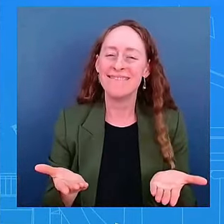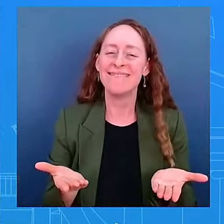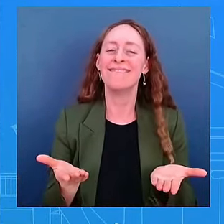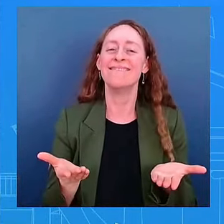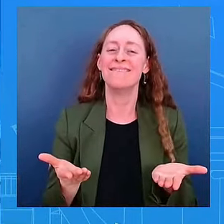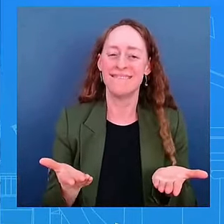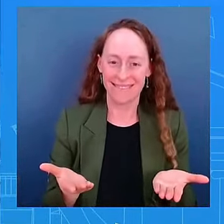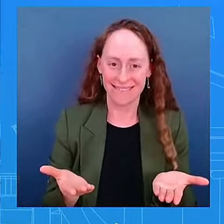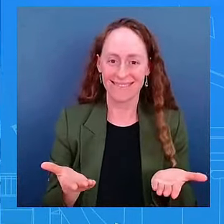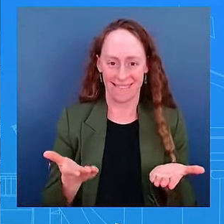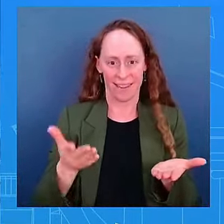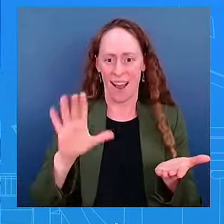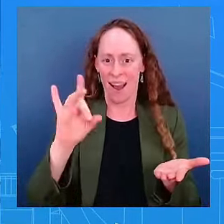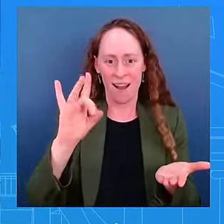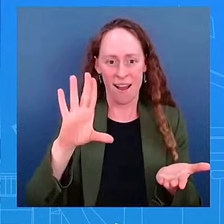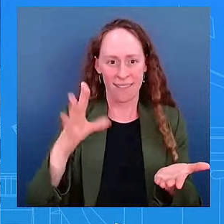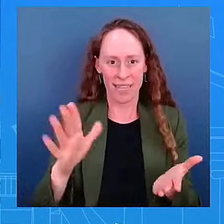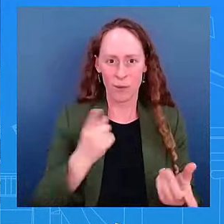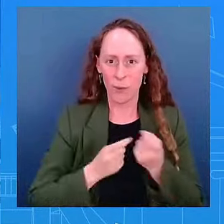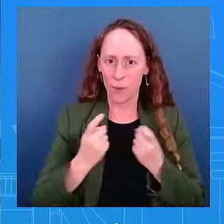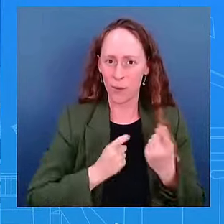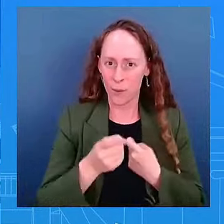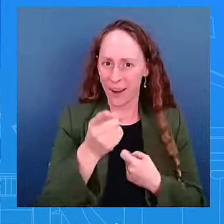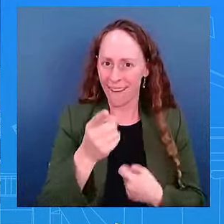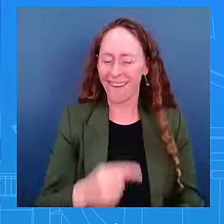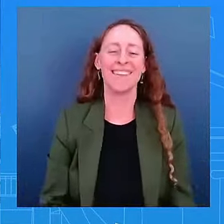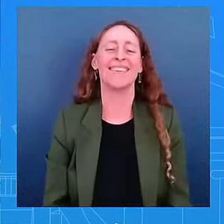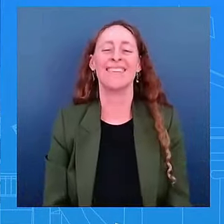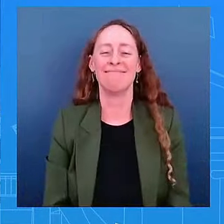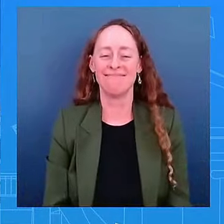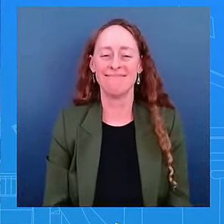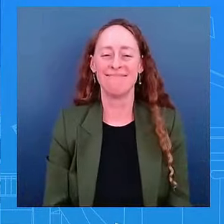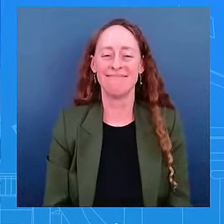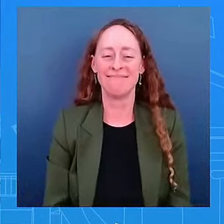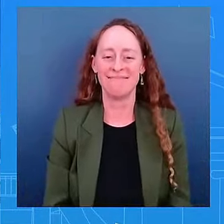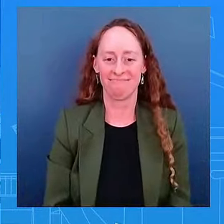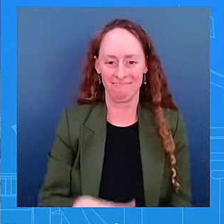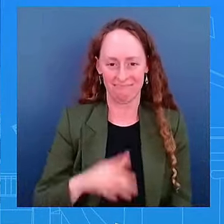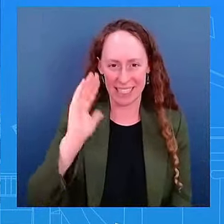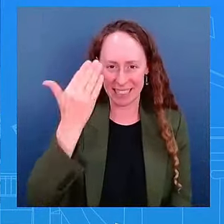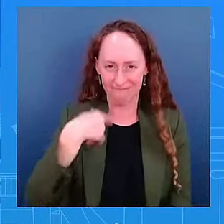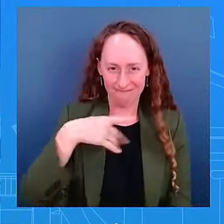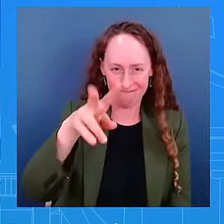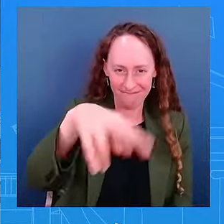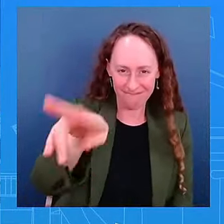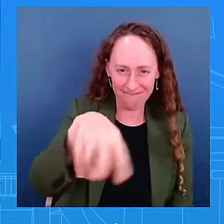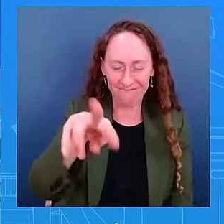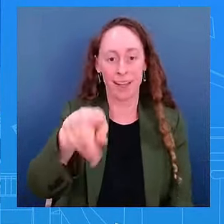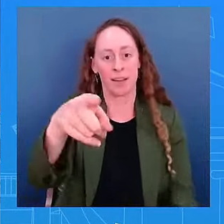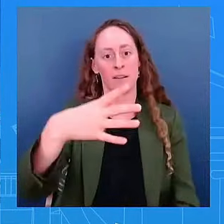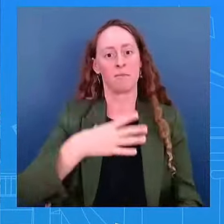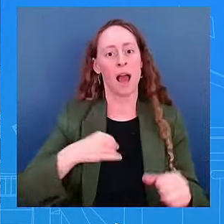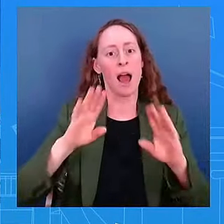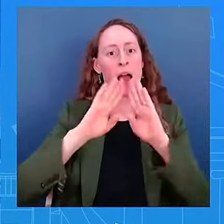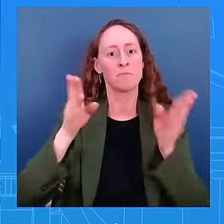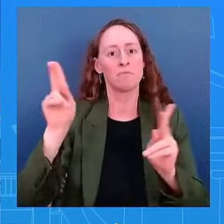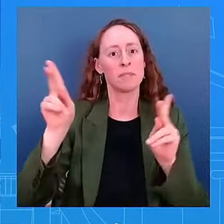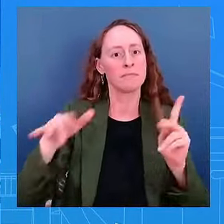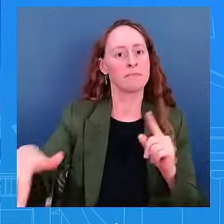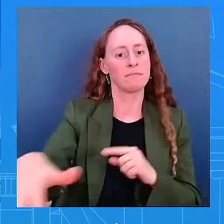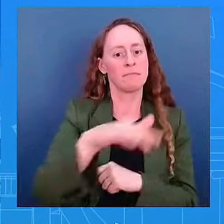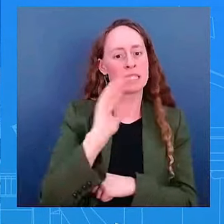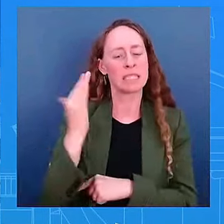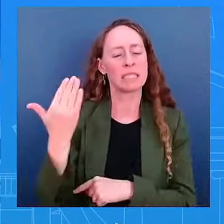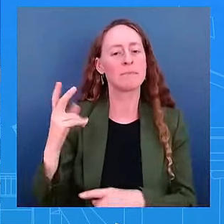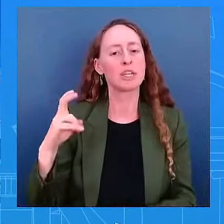it would seem that people in this White House knew that President Biden was slipping. And it was